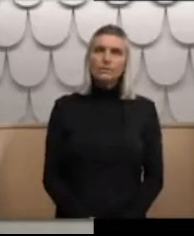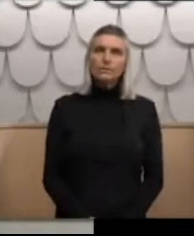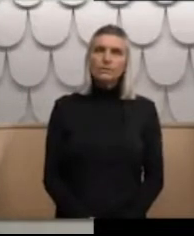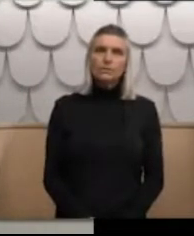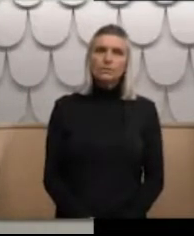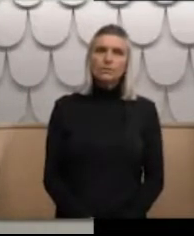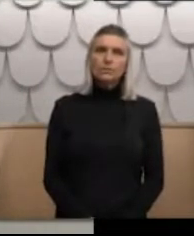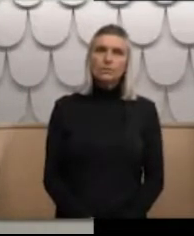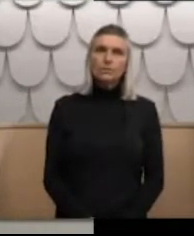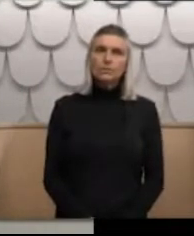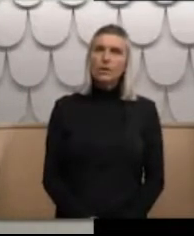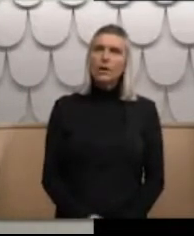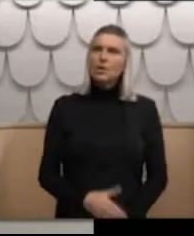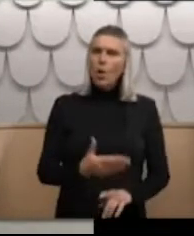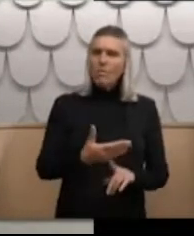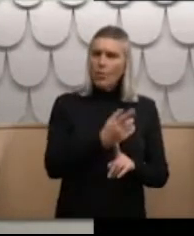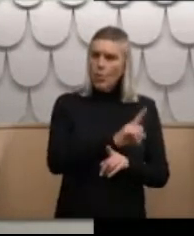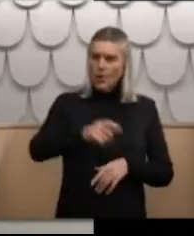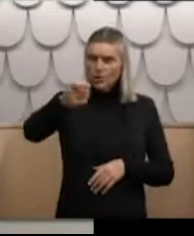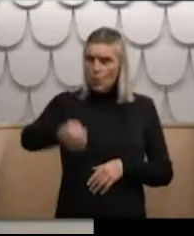weren't in state care yet, is that right?